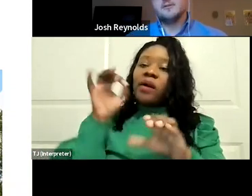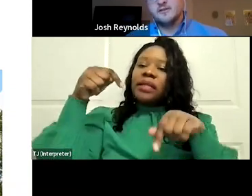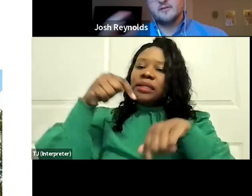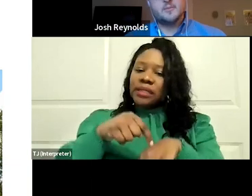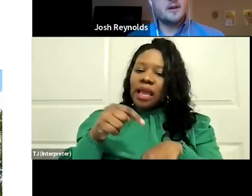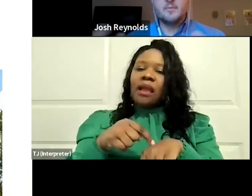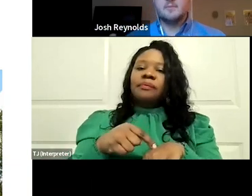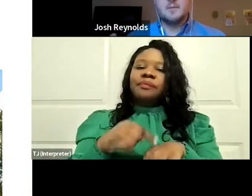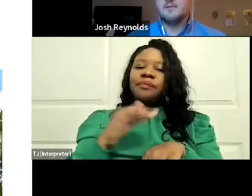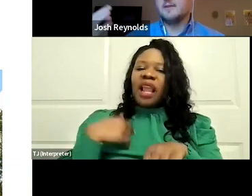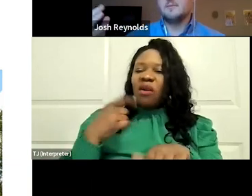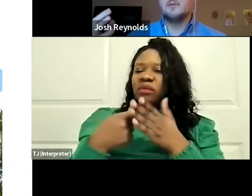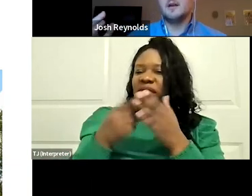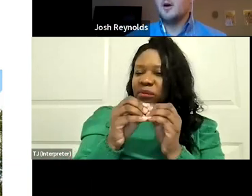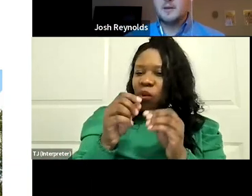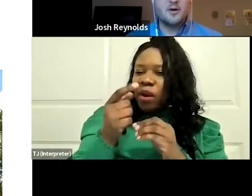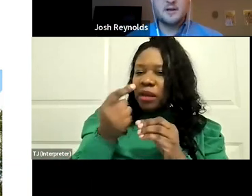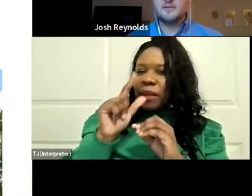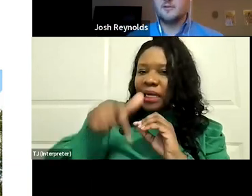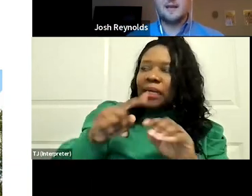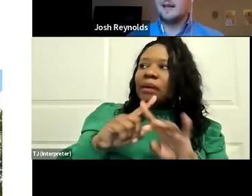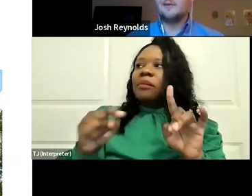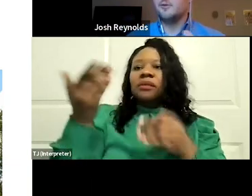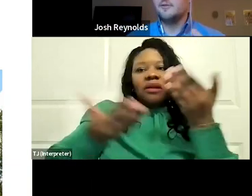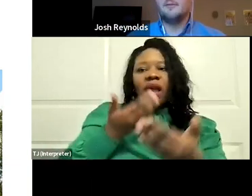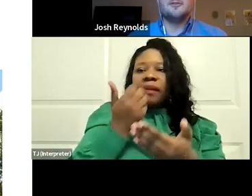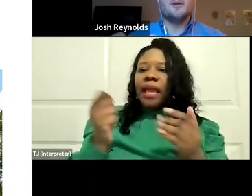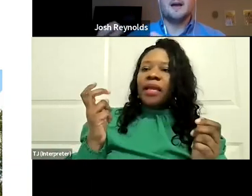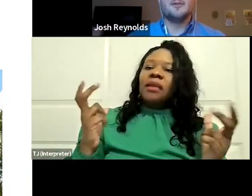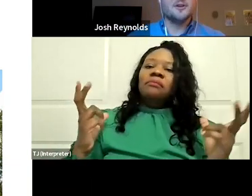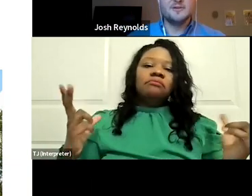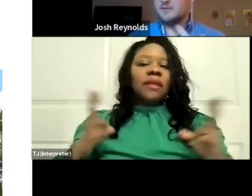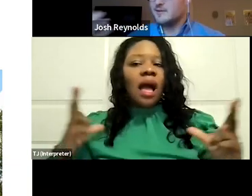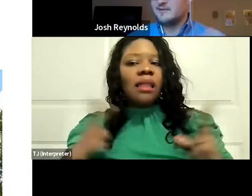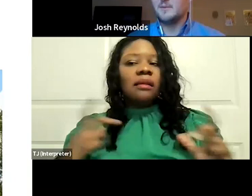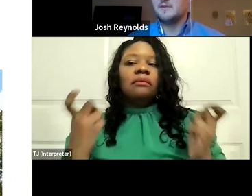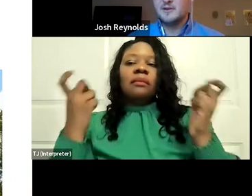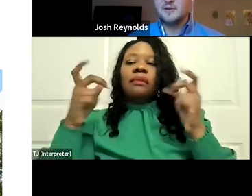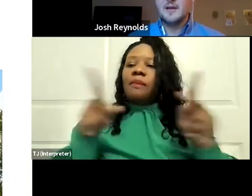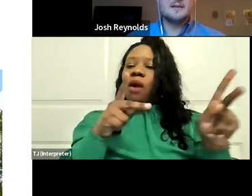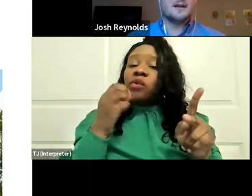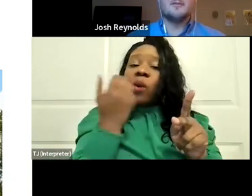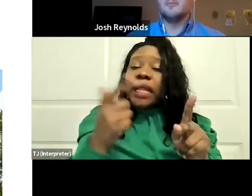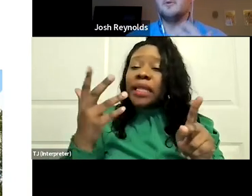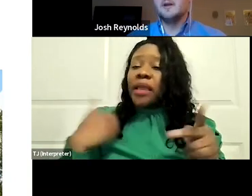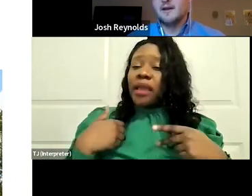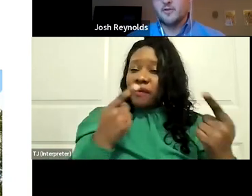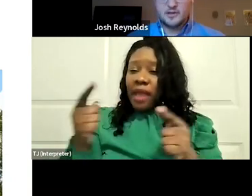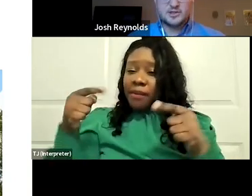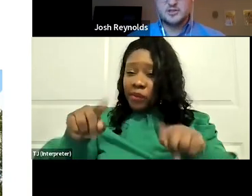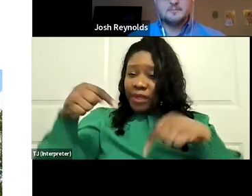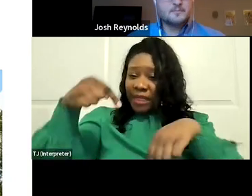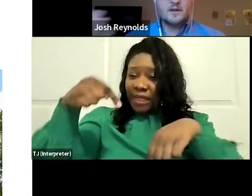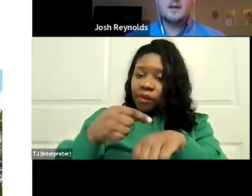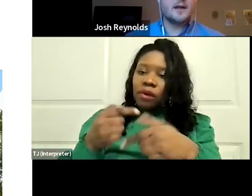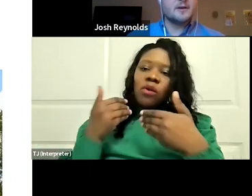and I'll touch on this a little bit later, but maybe invite them to any holiday parties or any sort of event you have currently during this time of year to kind of start building that